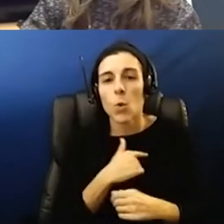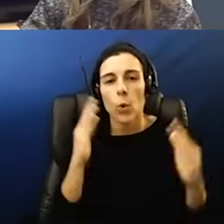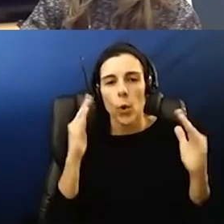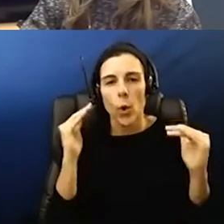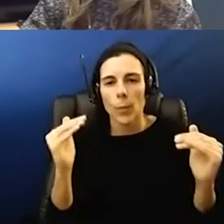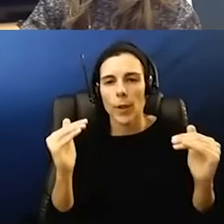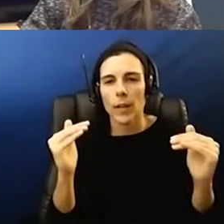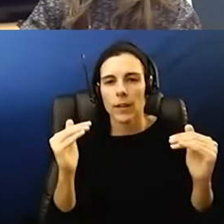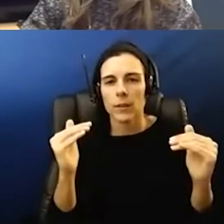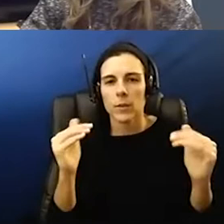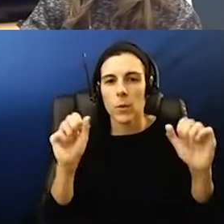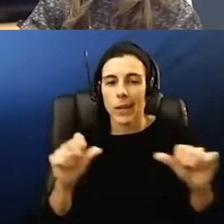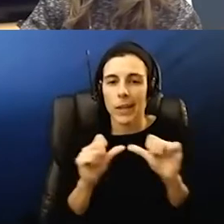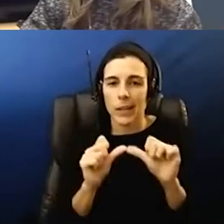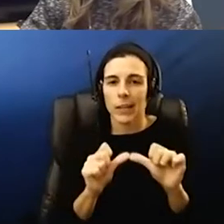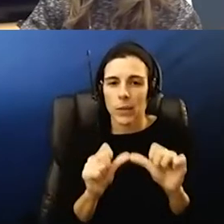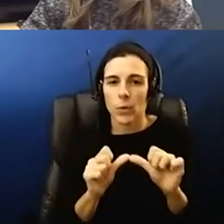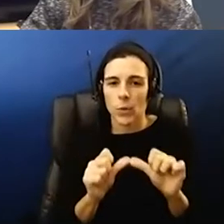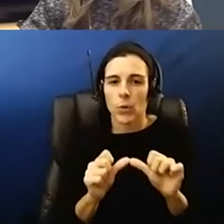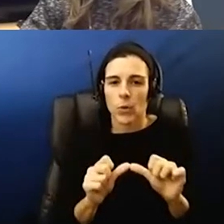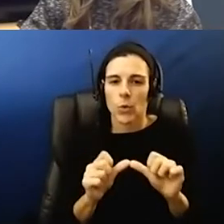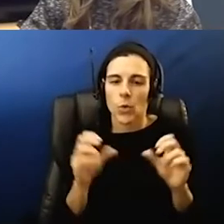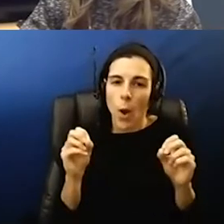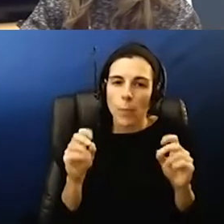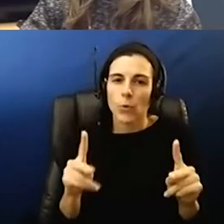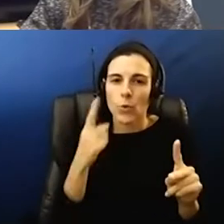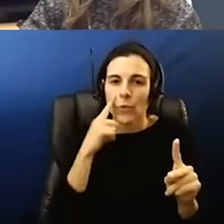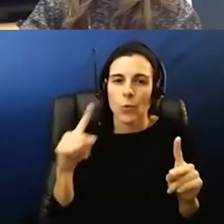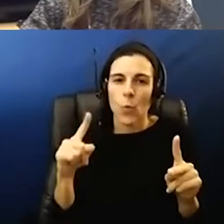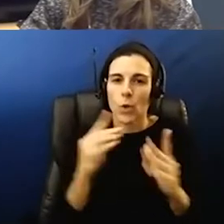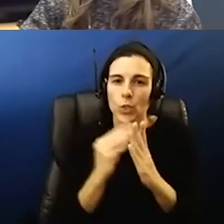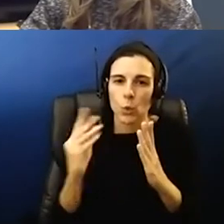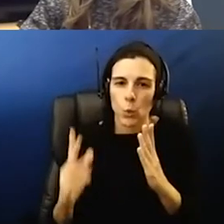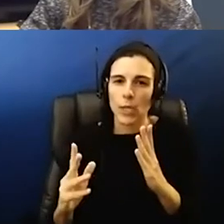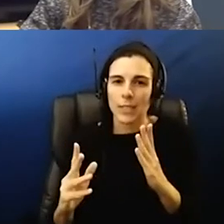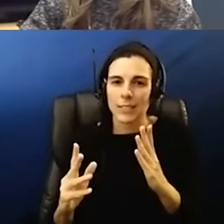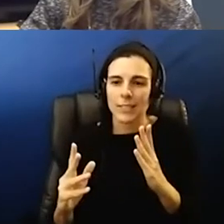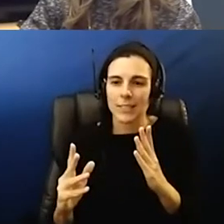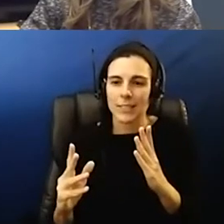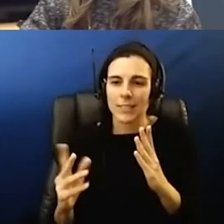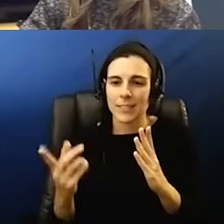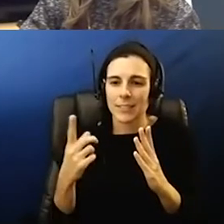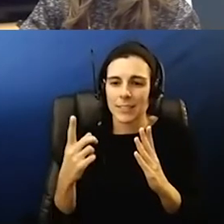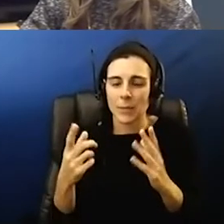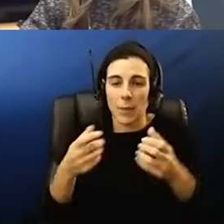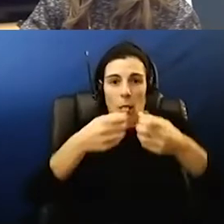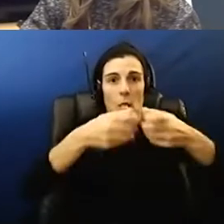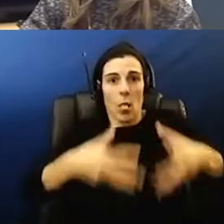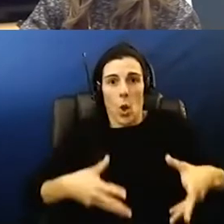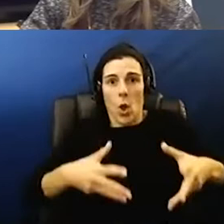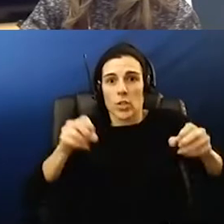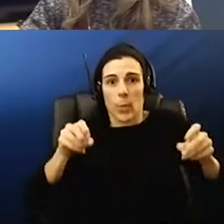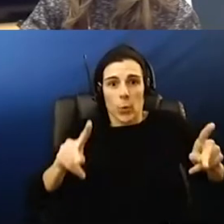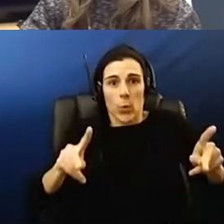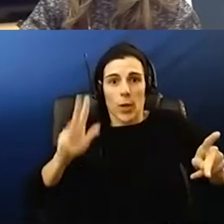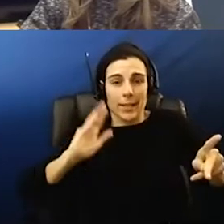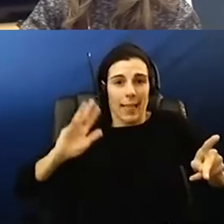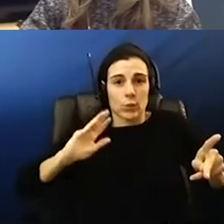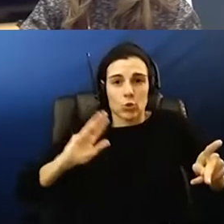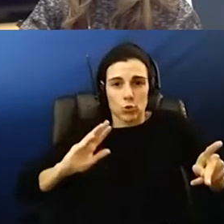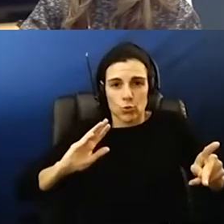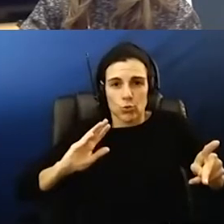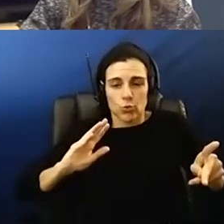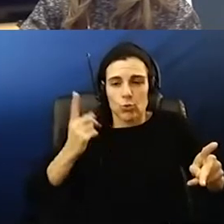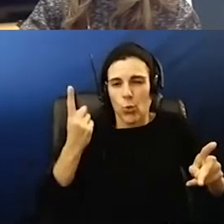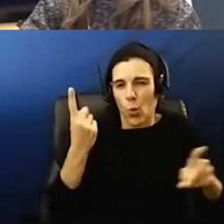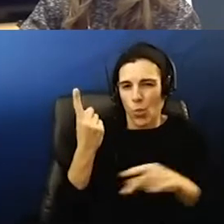we can continue these opportunities for students because they have been lost opportunities last year and we're trying our best